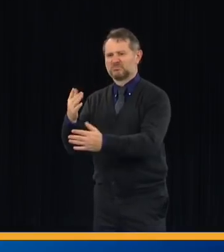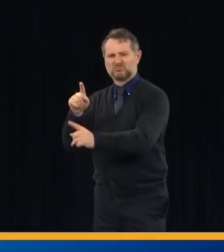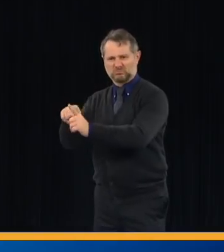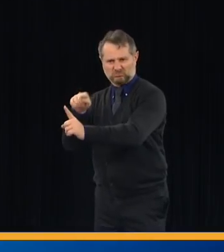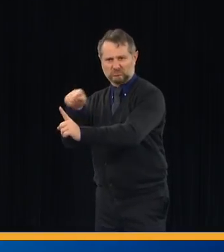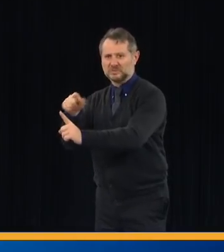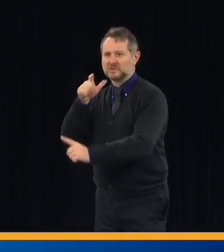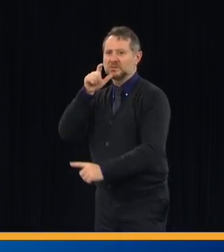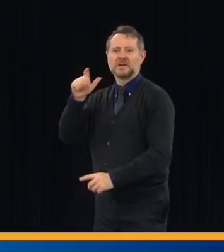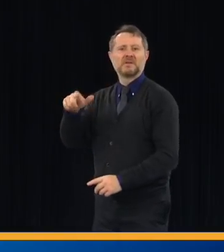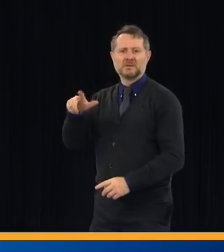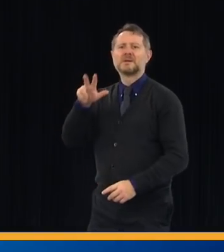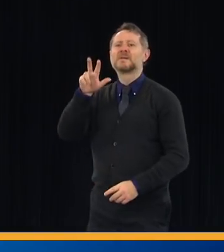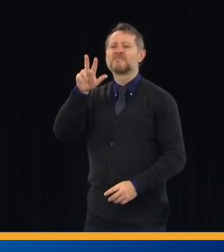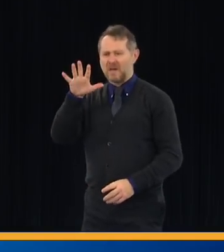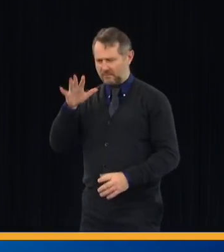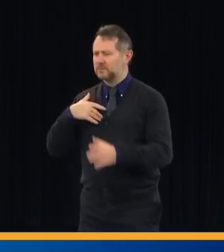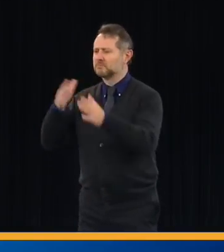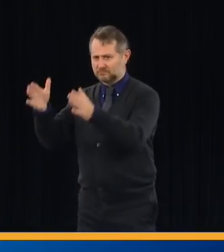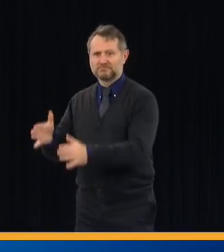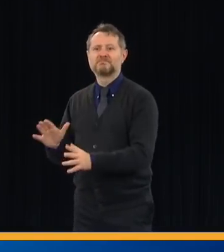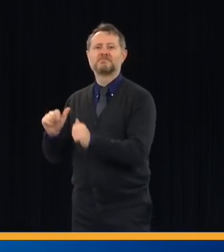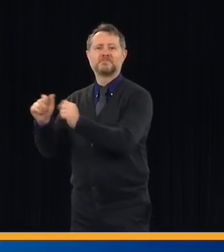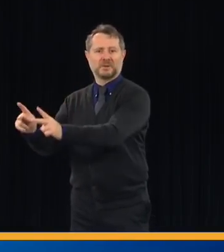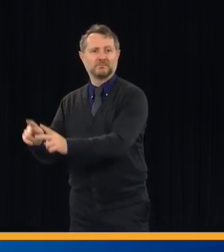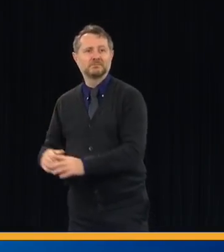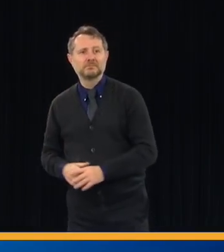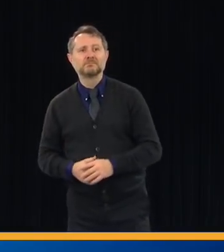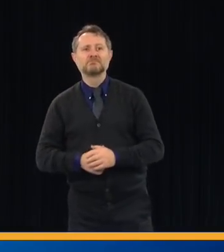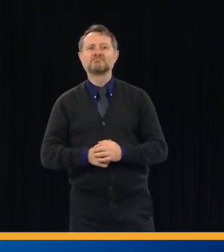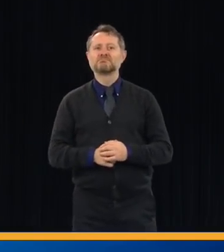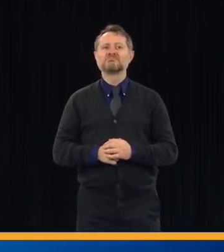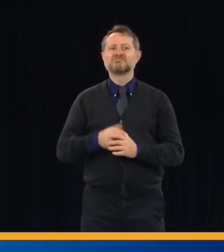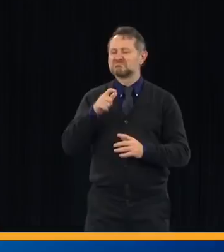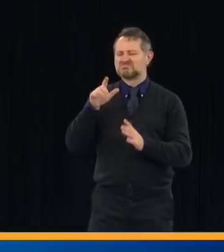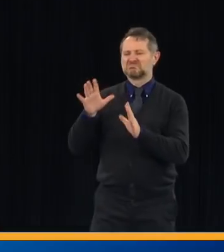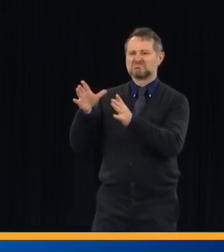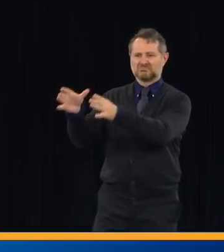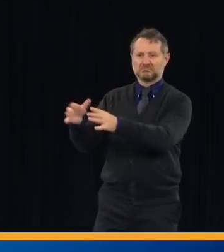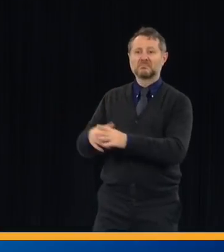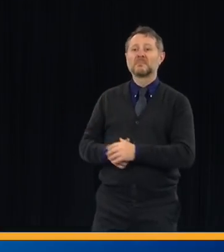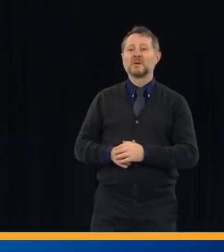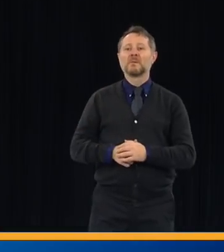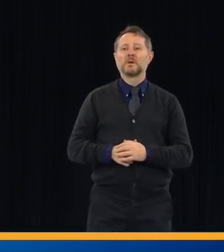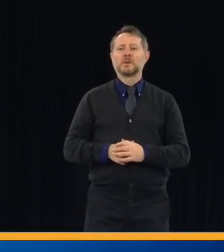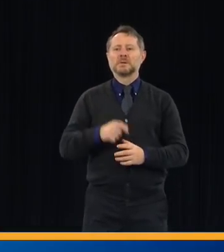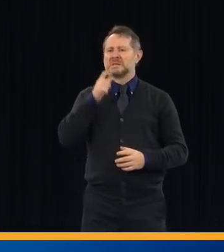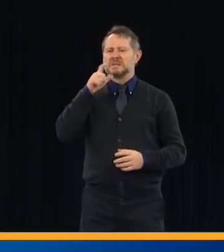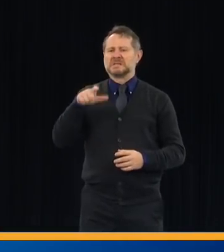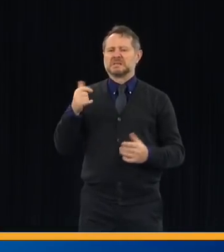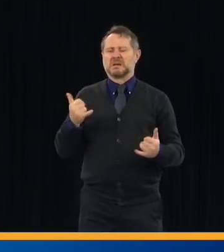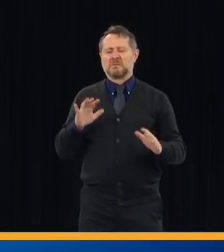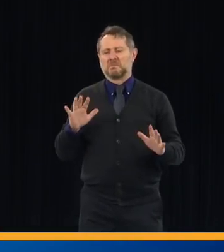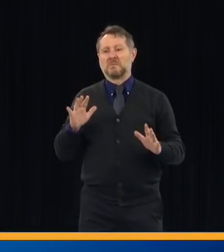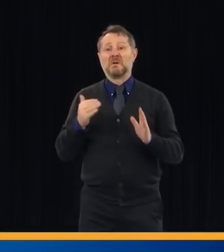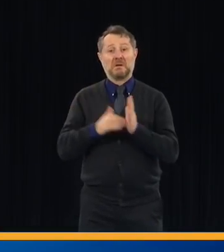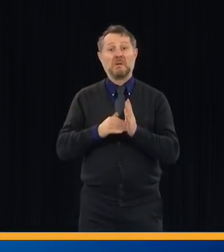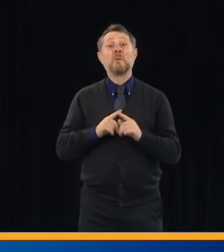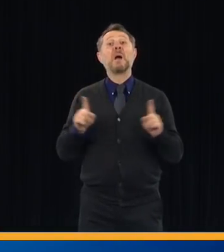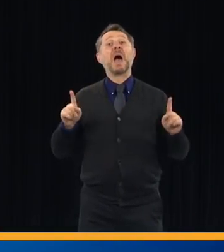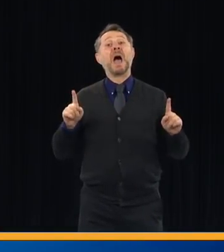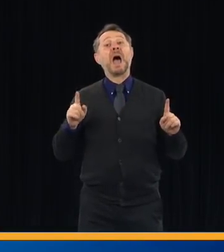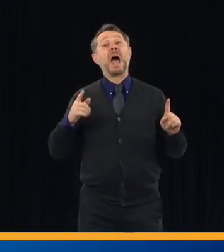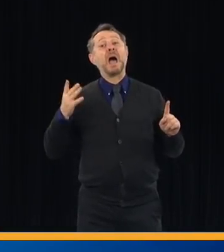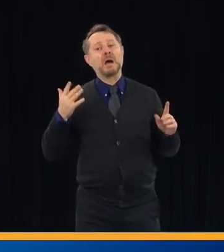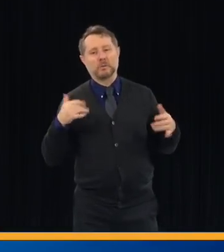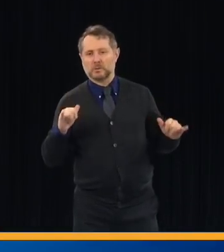ventilators. We're going to be okay equipment-wise unless things change dramatically. But thank you on behalf of the